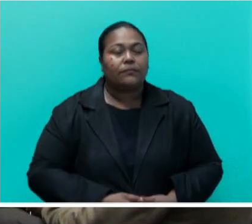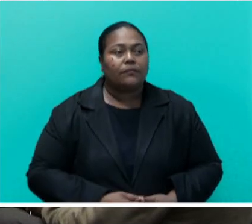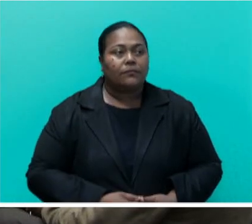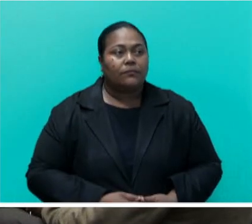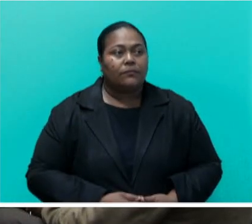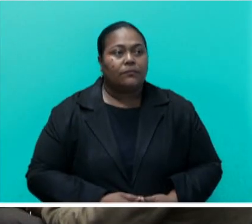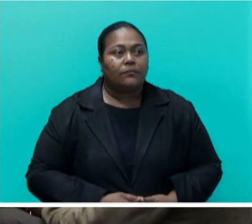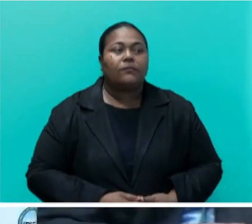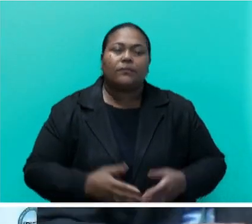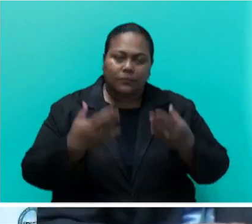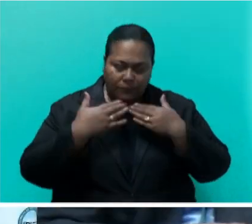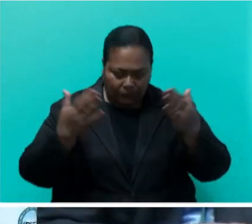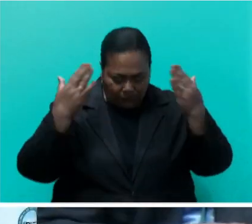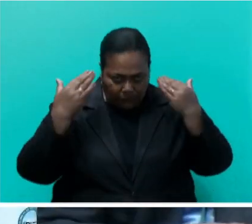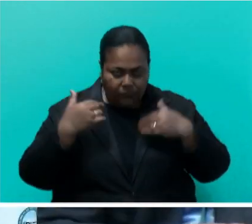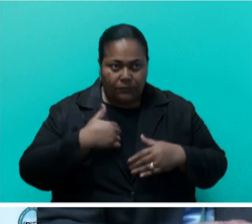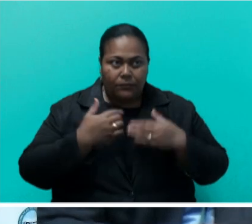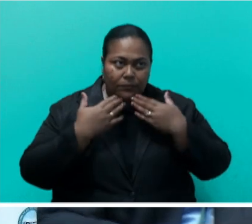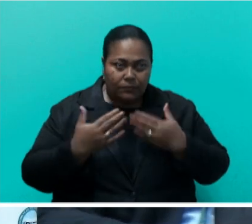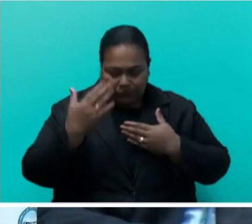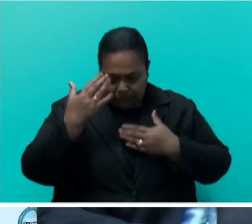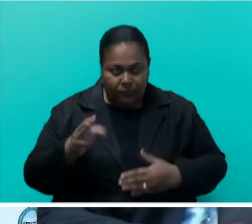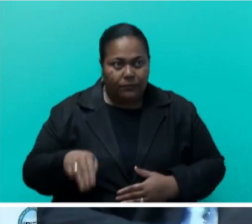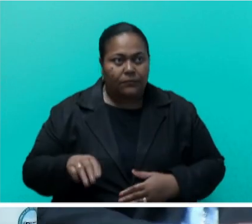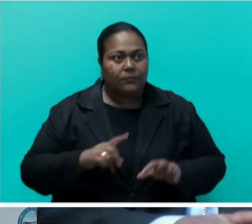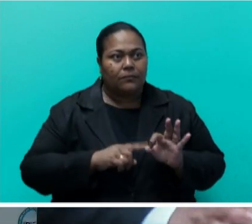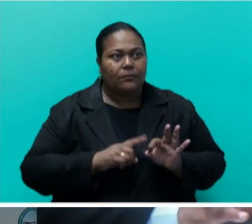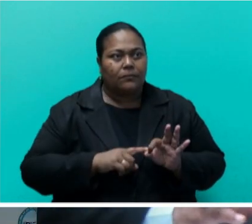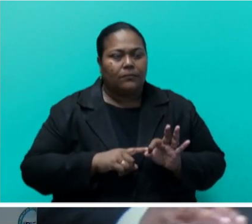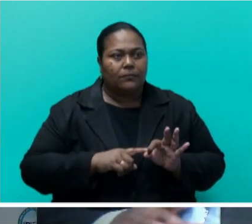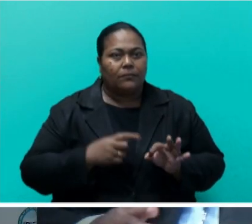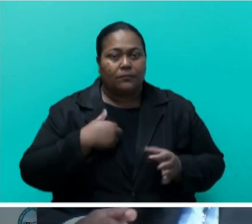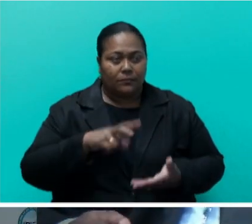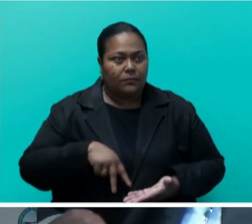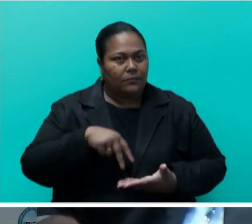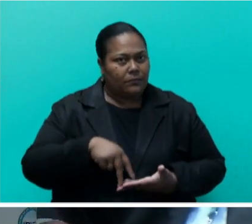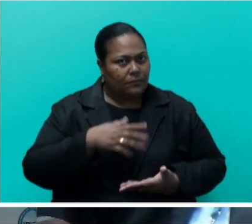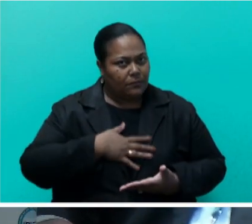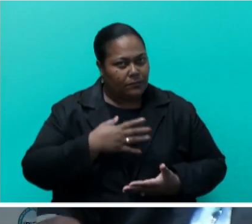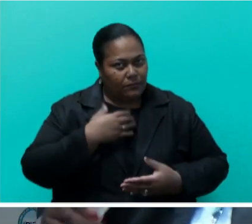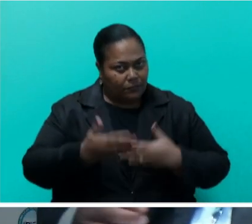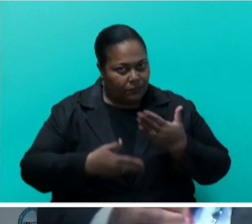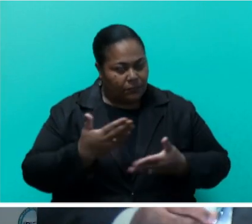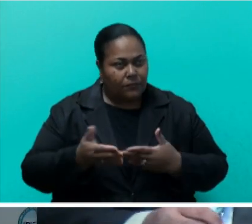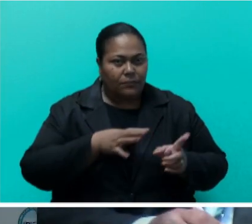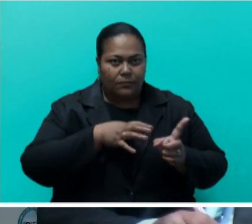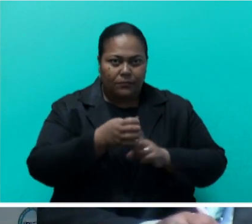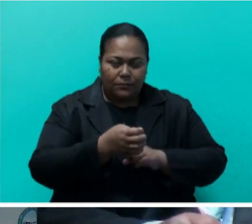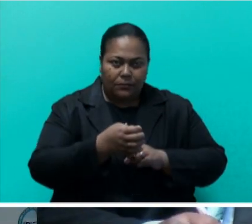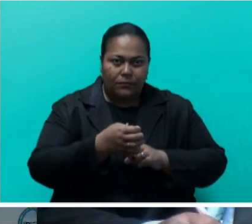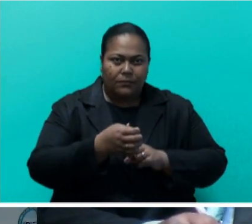Thank you Mr Speaker sir. I thank the Honourable Member for their question. I rise to address an issue of both environmental and cultural